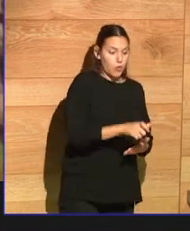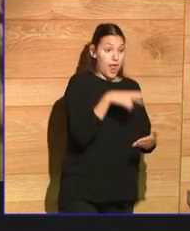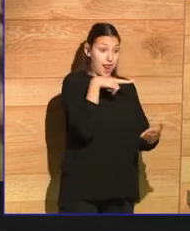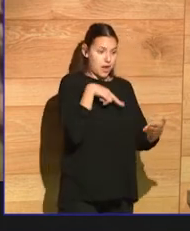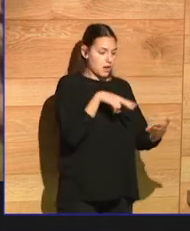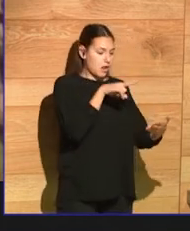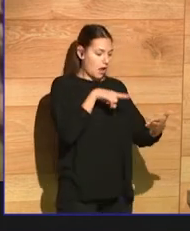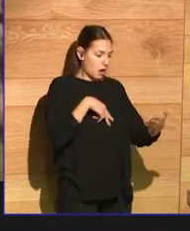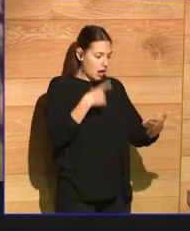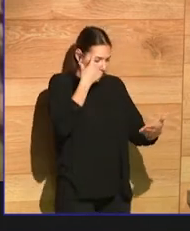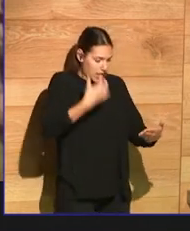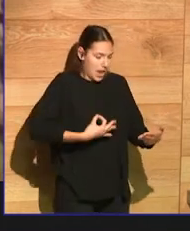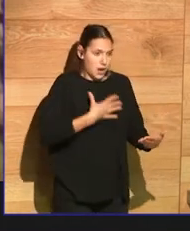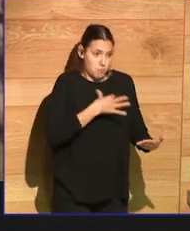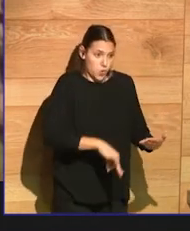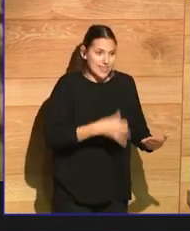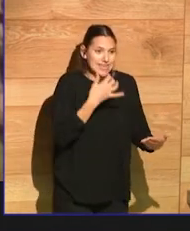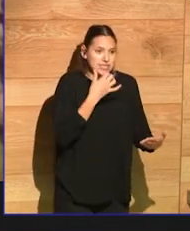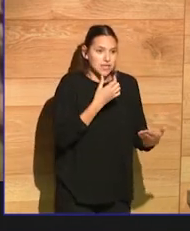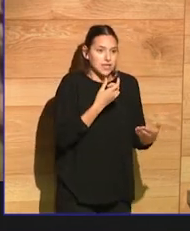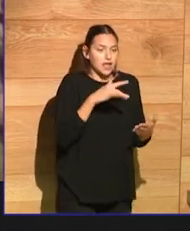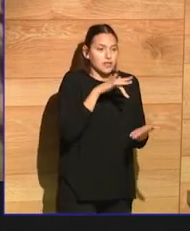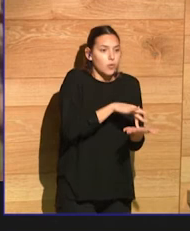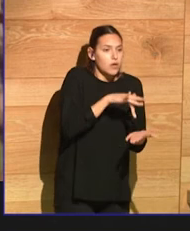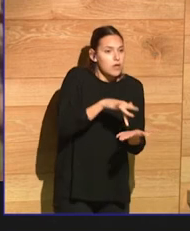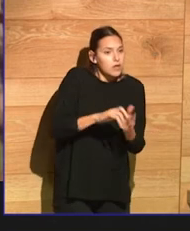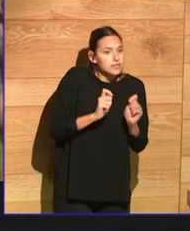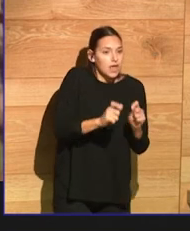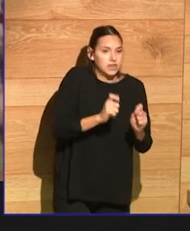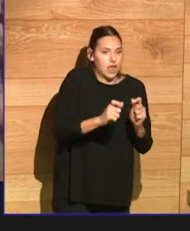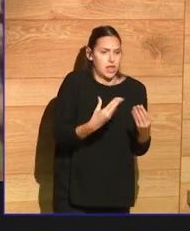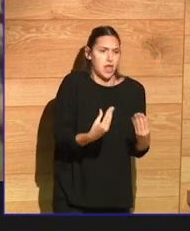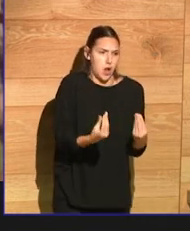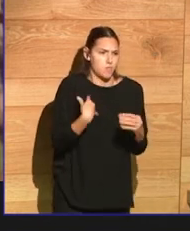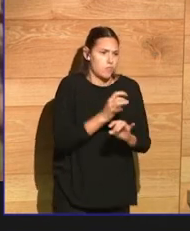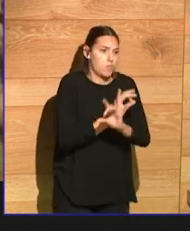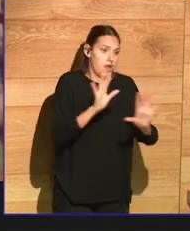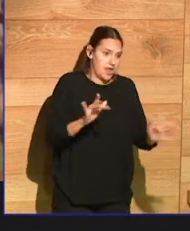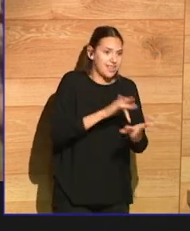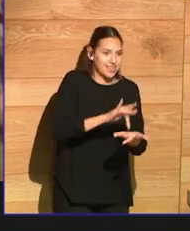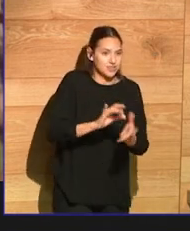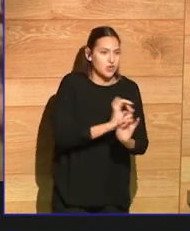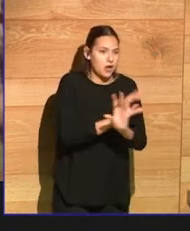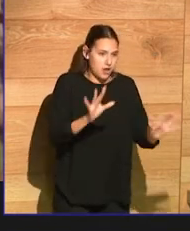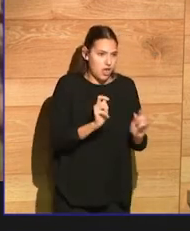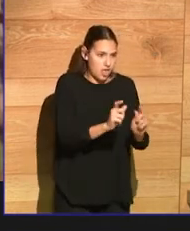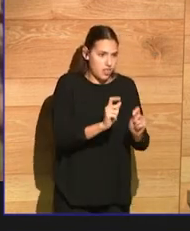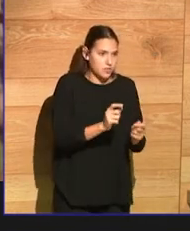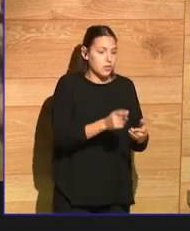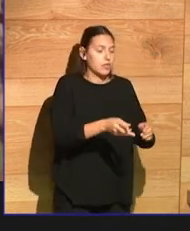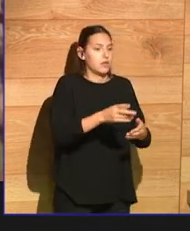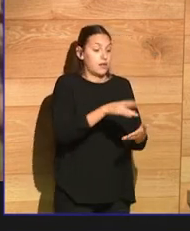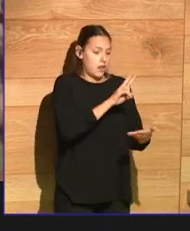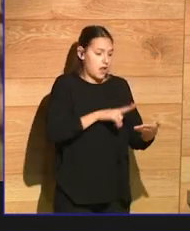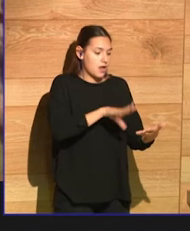esoteric facts. And any more facts are so readily available that all you can,